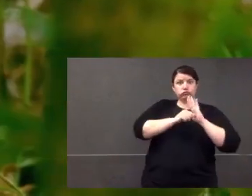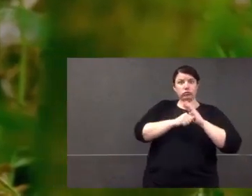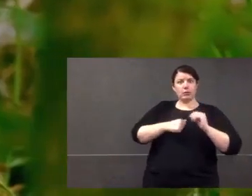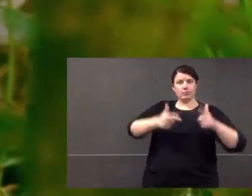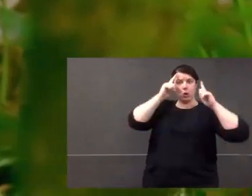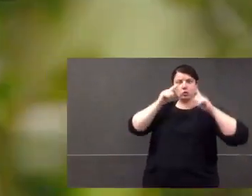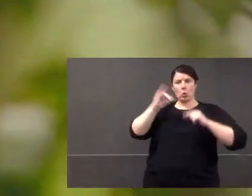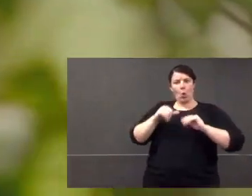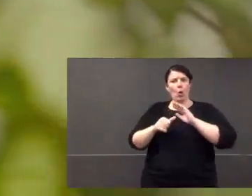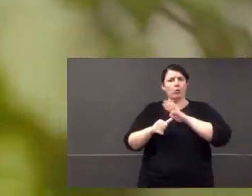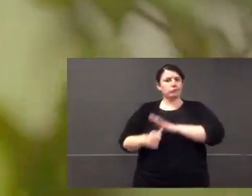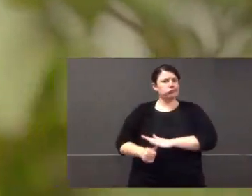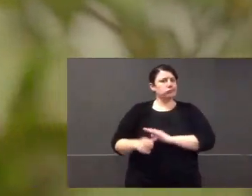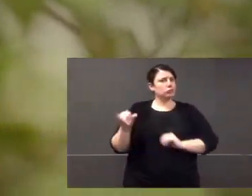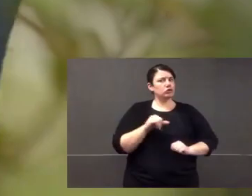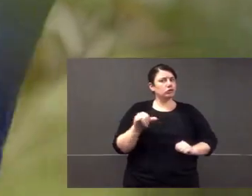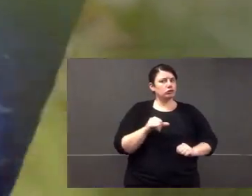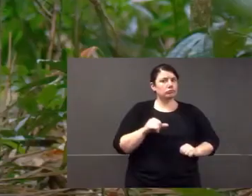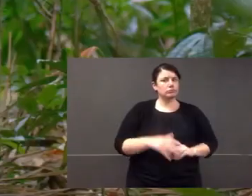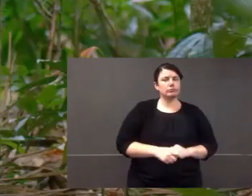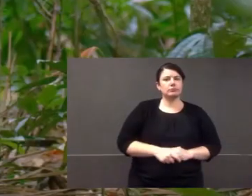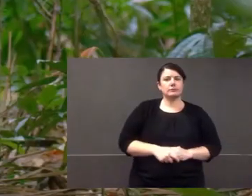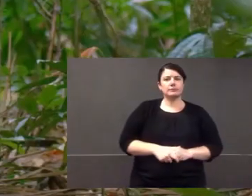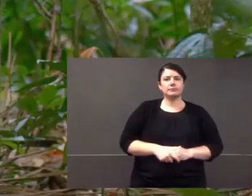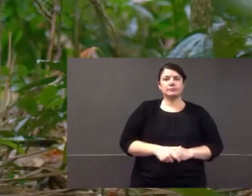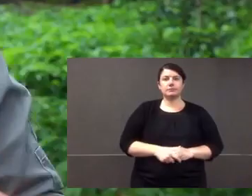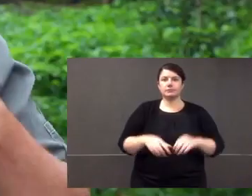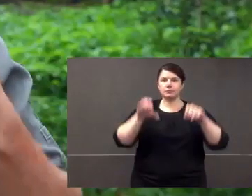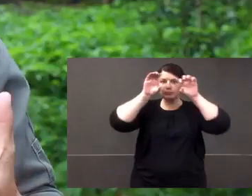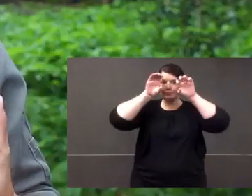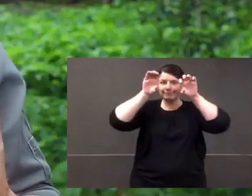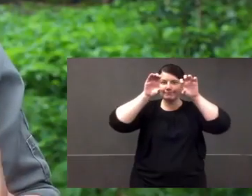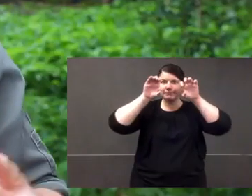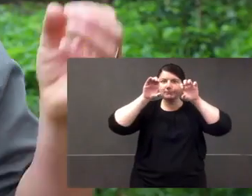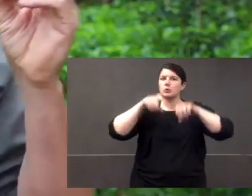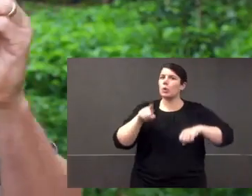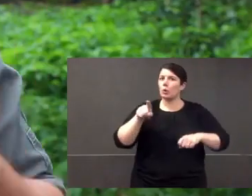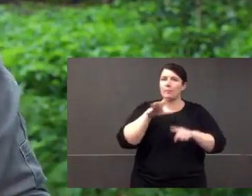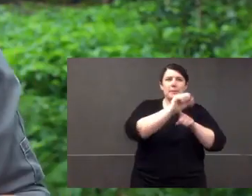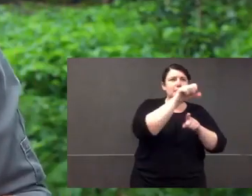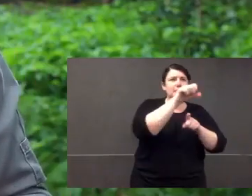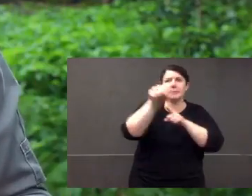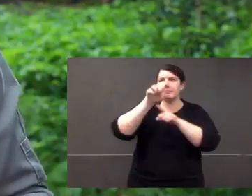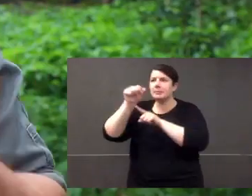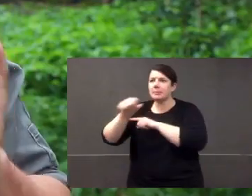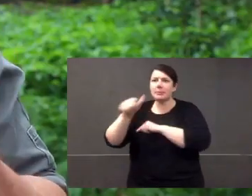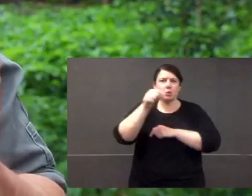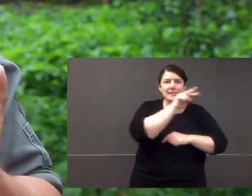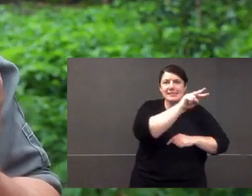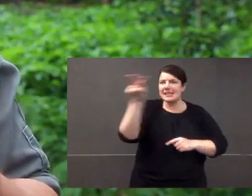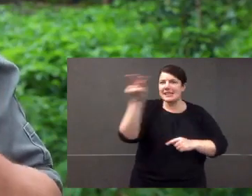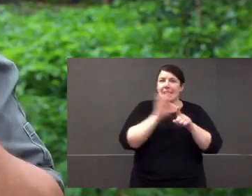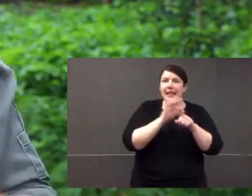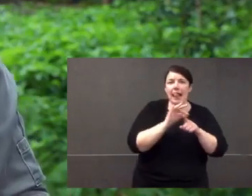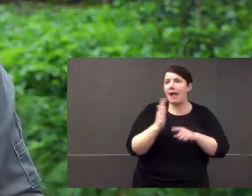they can indicate whether they're the top male or a subordinate male by that color. They've got great eyesight, a big